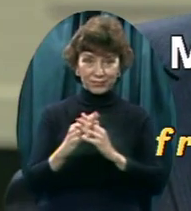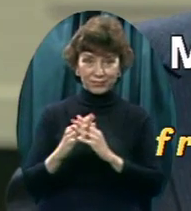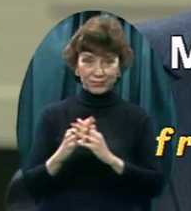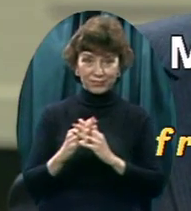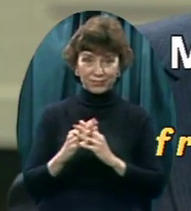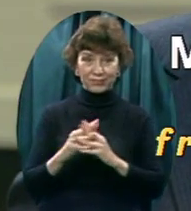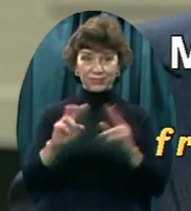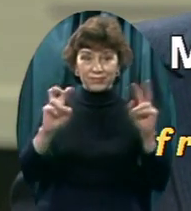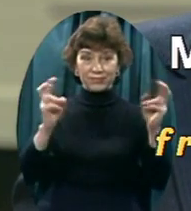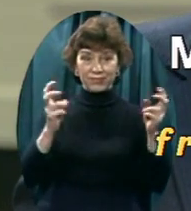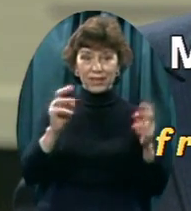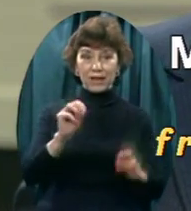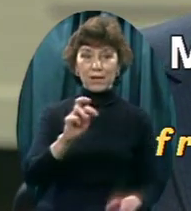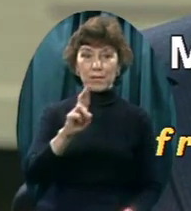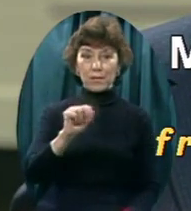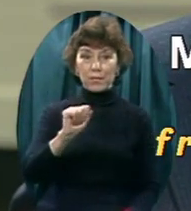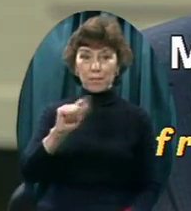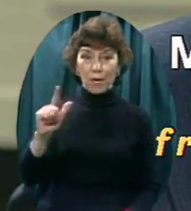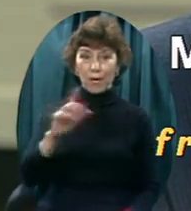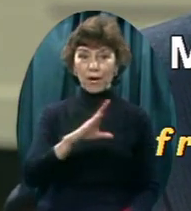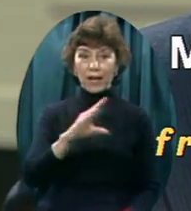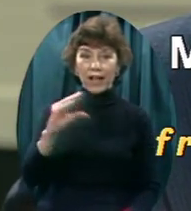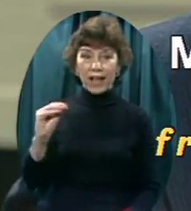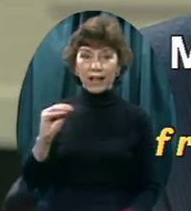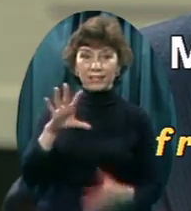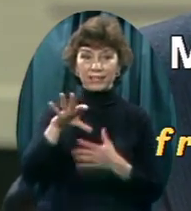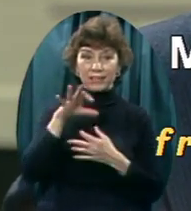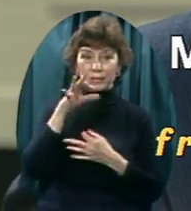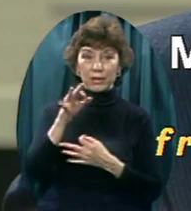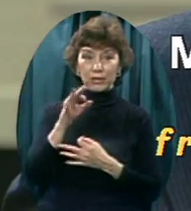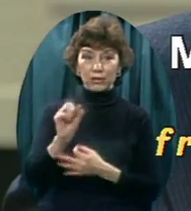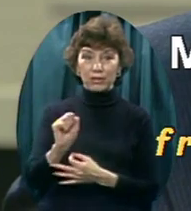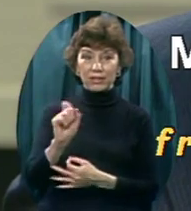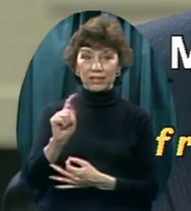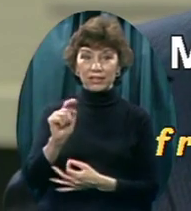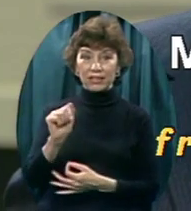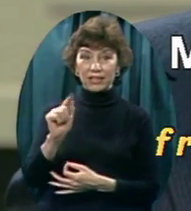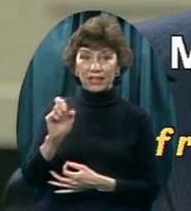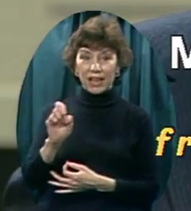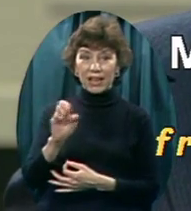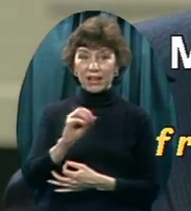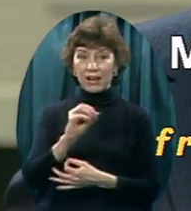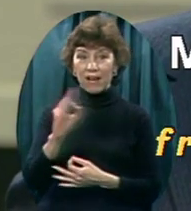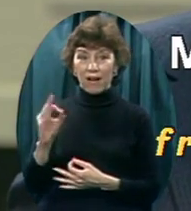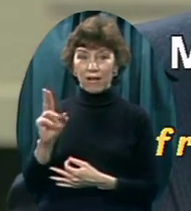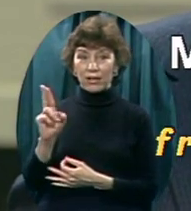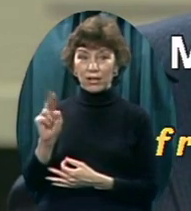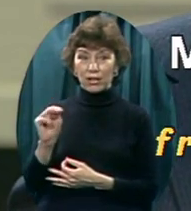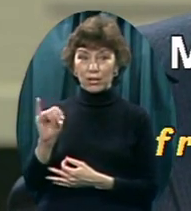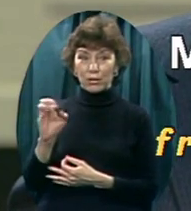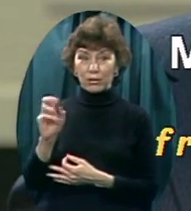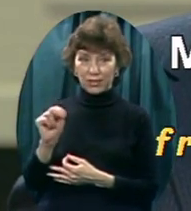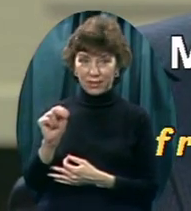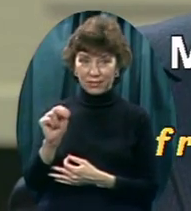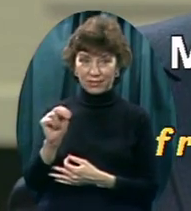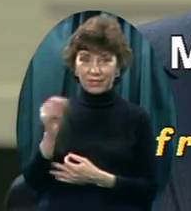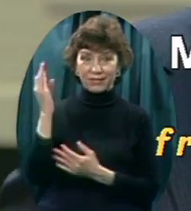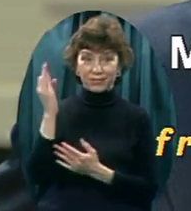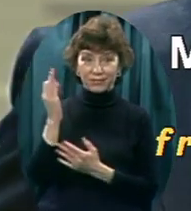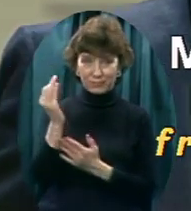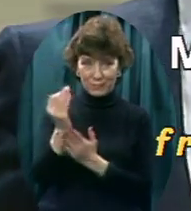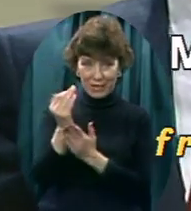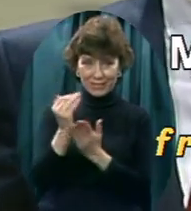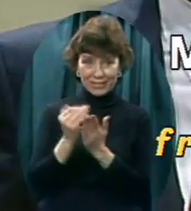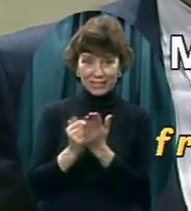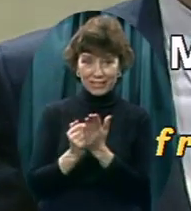call the moral and spiritual state of the union message. Our president every year tells us of the very